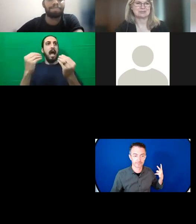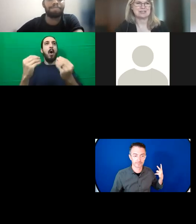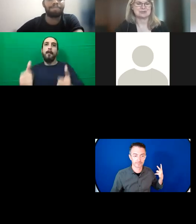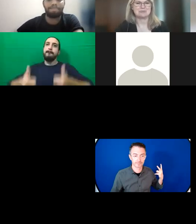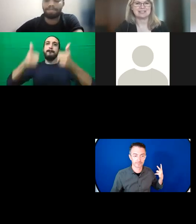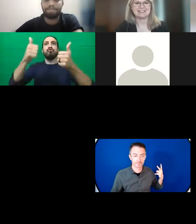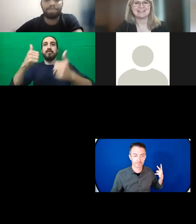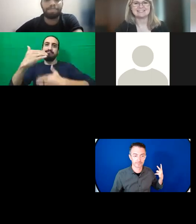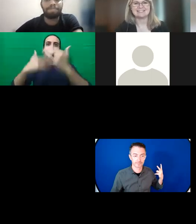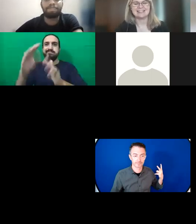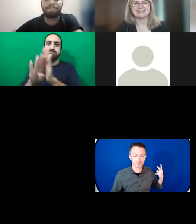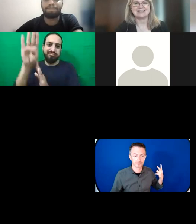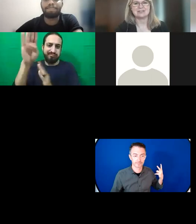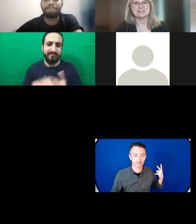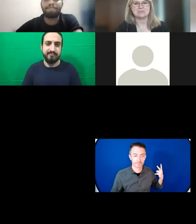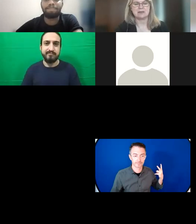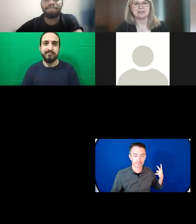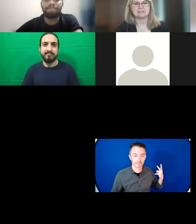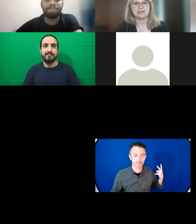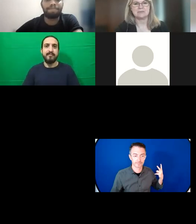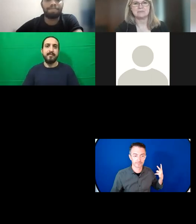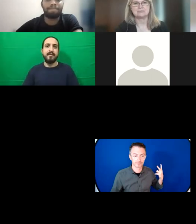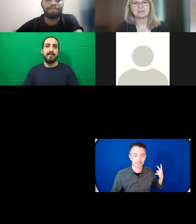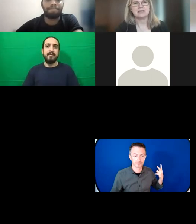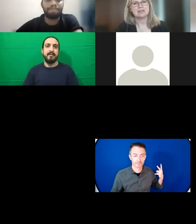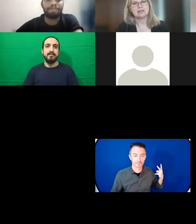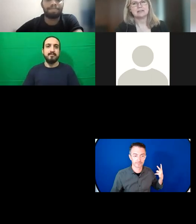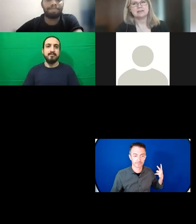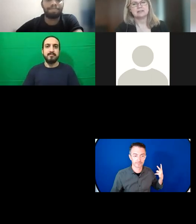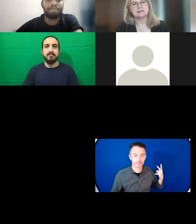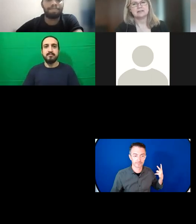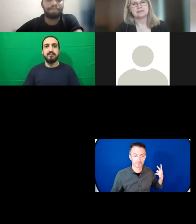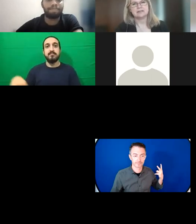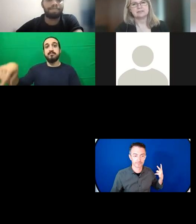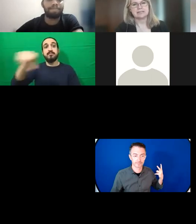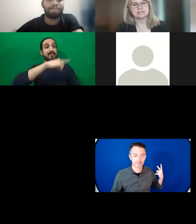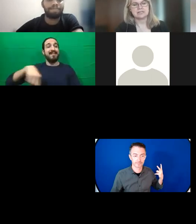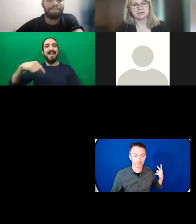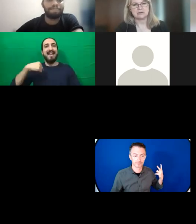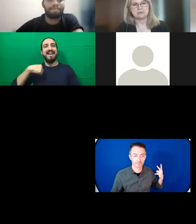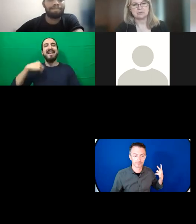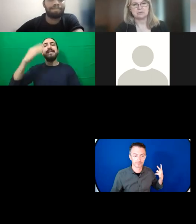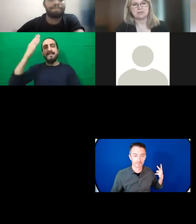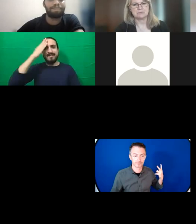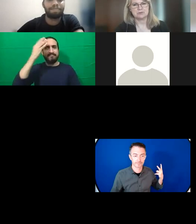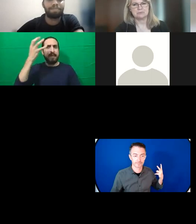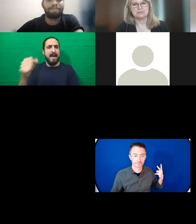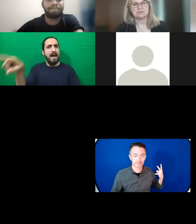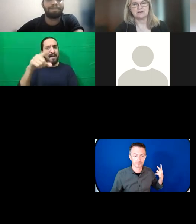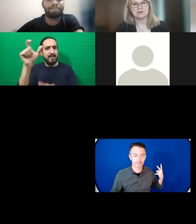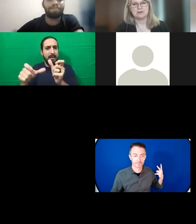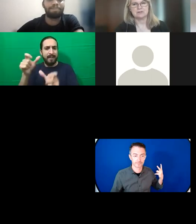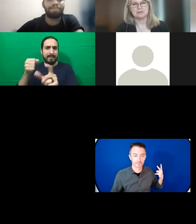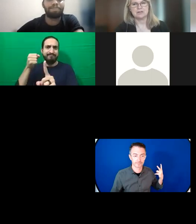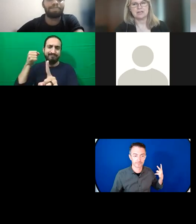procedural but there is impact there is actually an open call at the moment